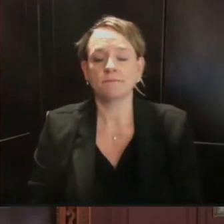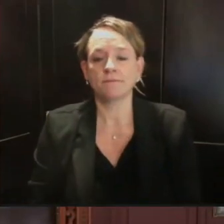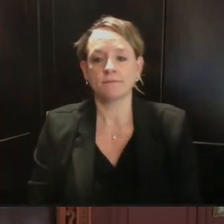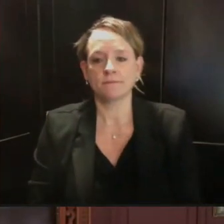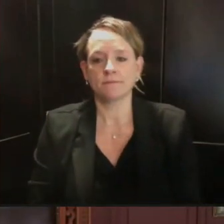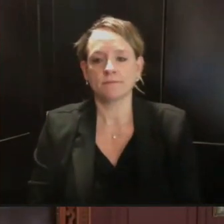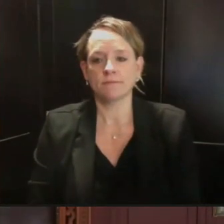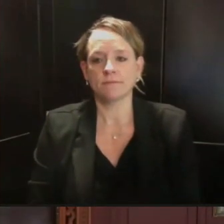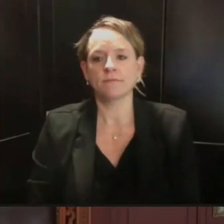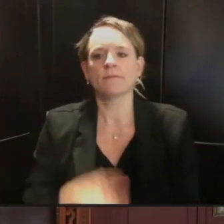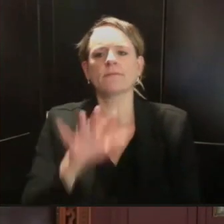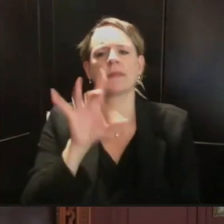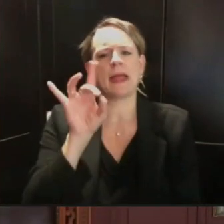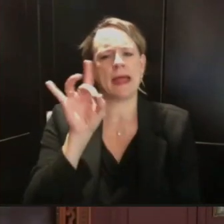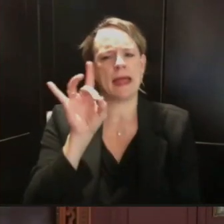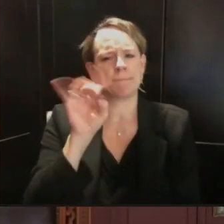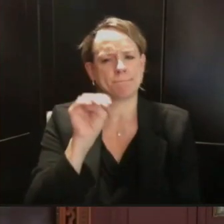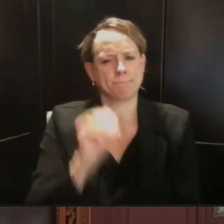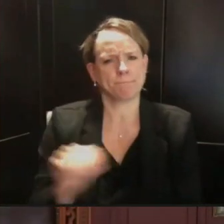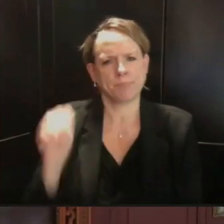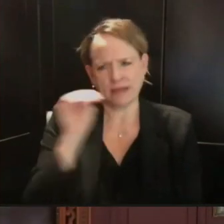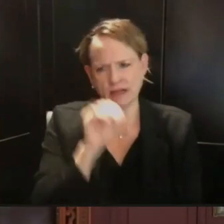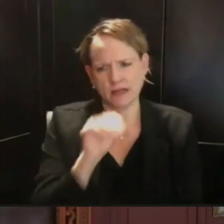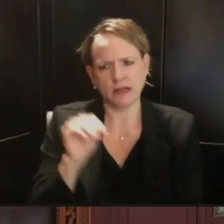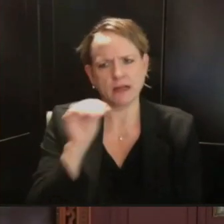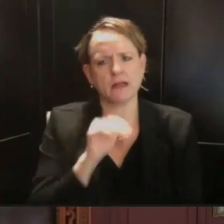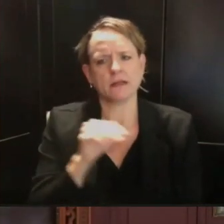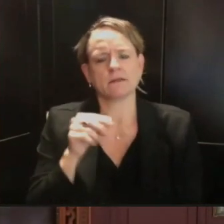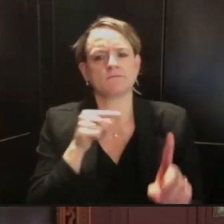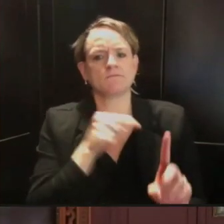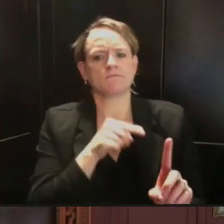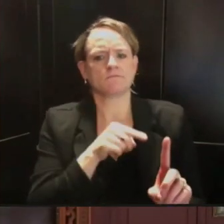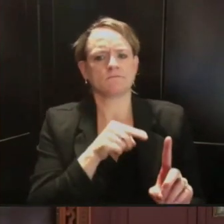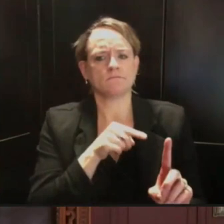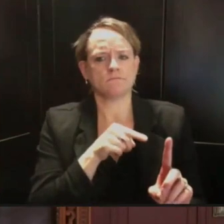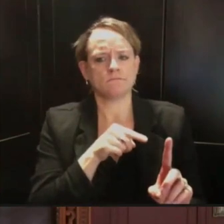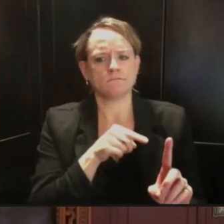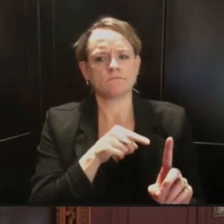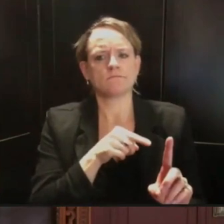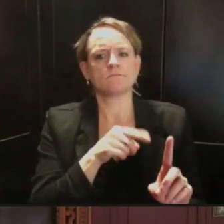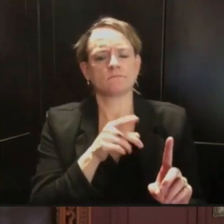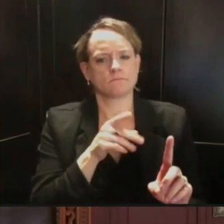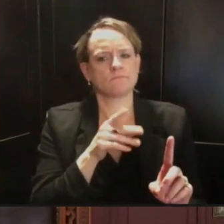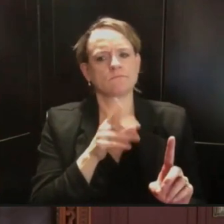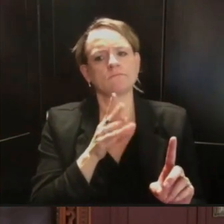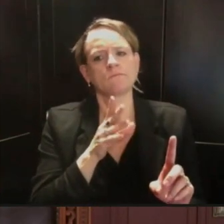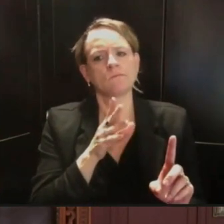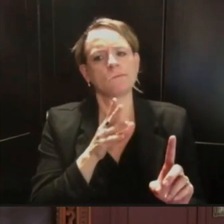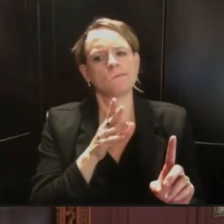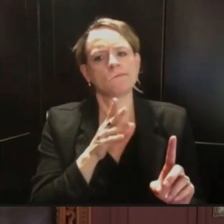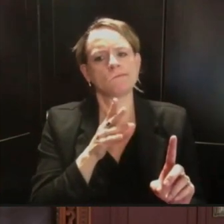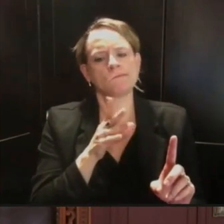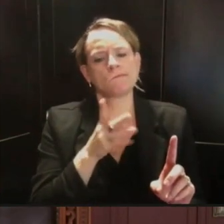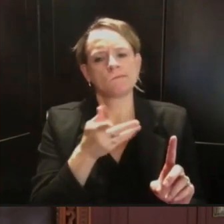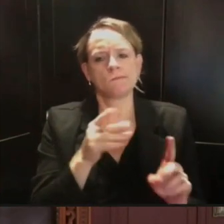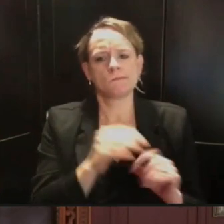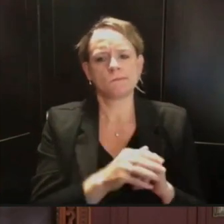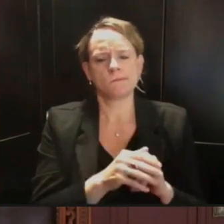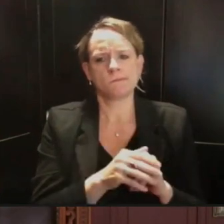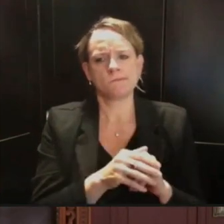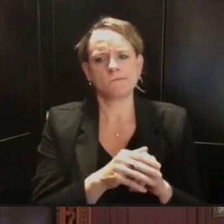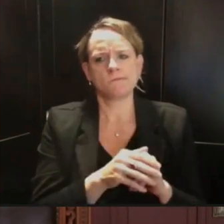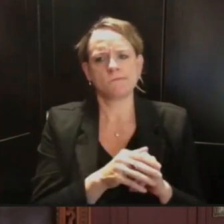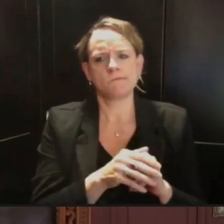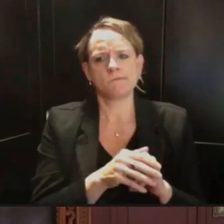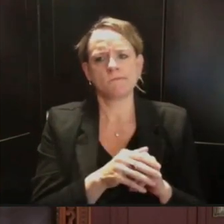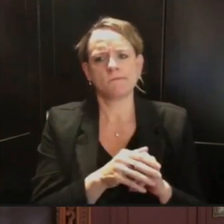by per student. I can't imagine any other way that it could have been. So obviously I don't have the